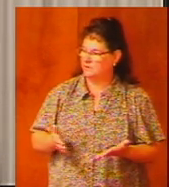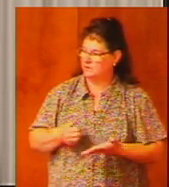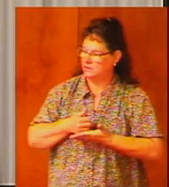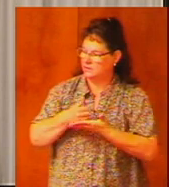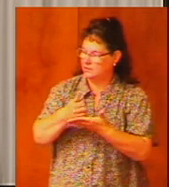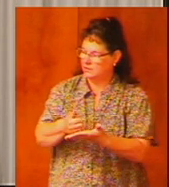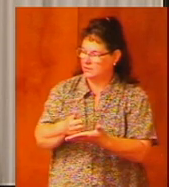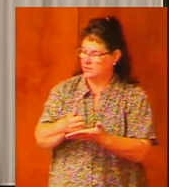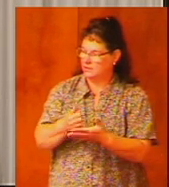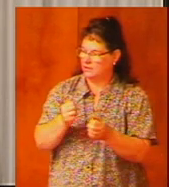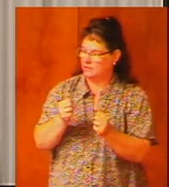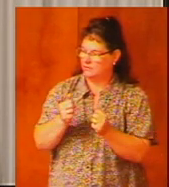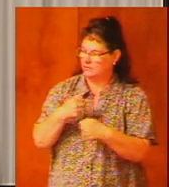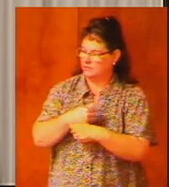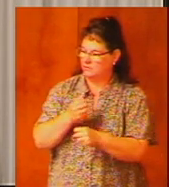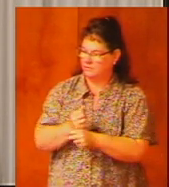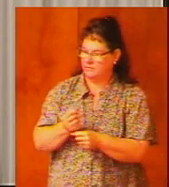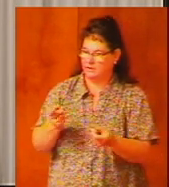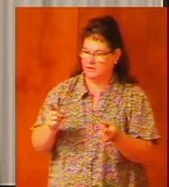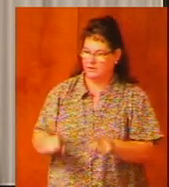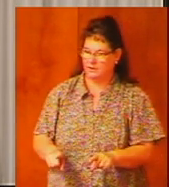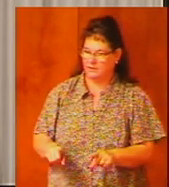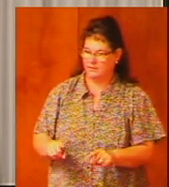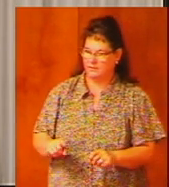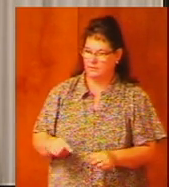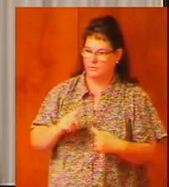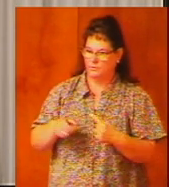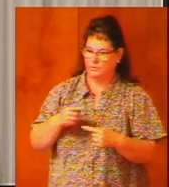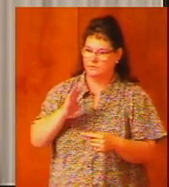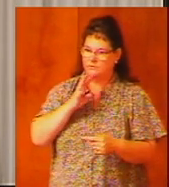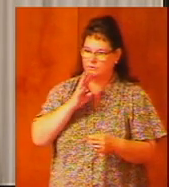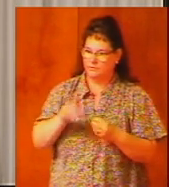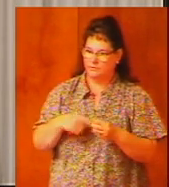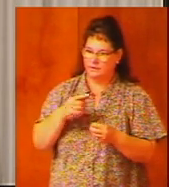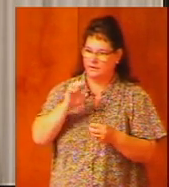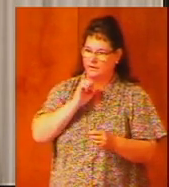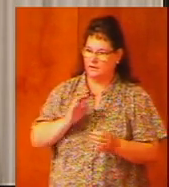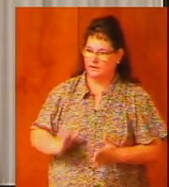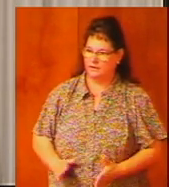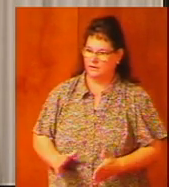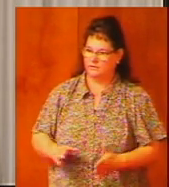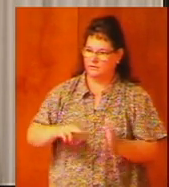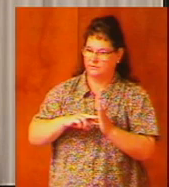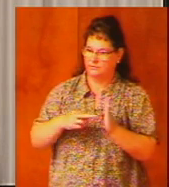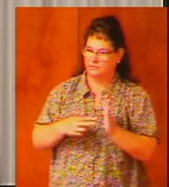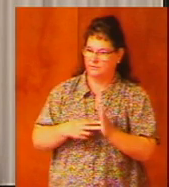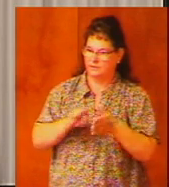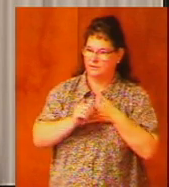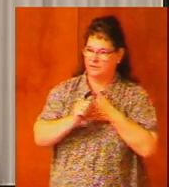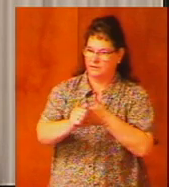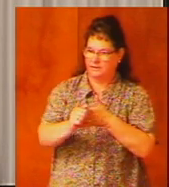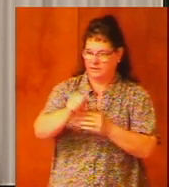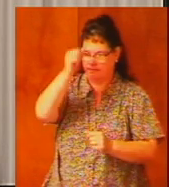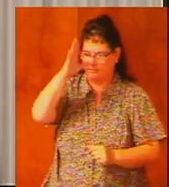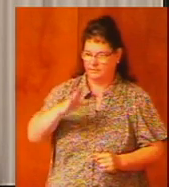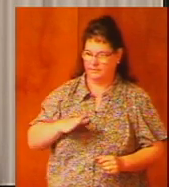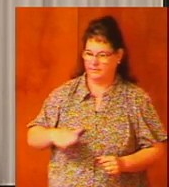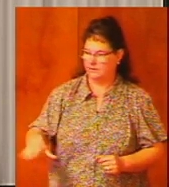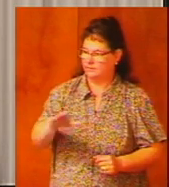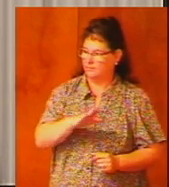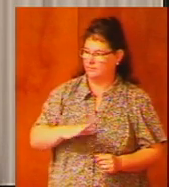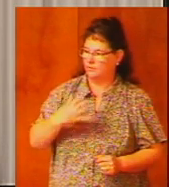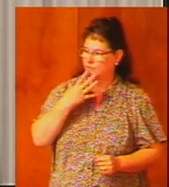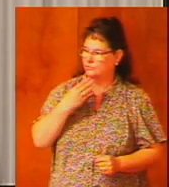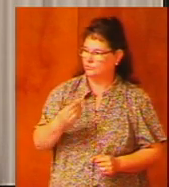contributed to this apostasy now when we talk about elders here we're talking about the leading men among the Jews